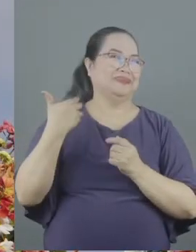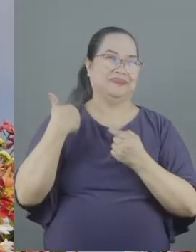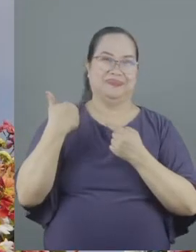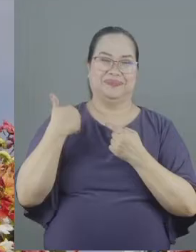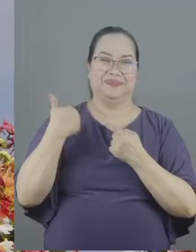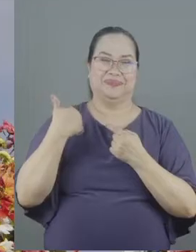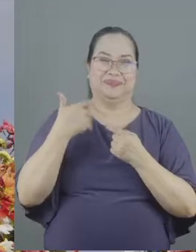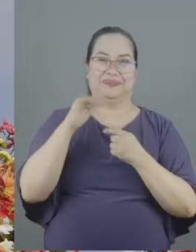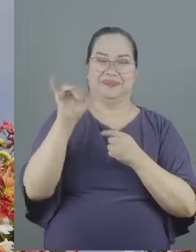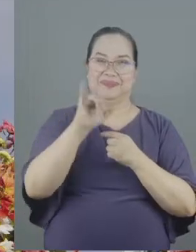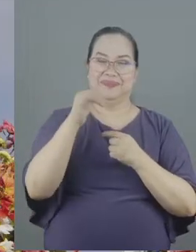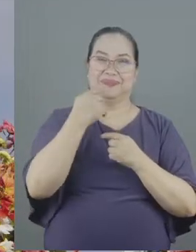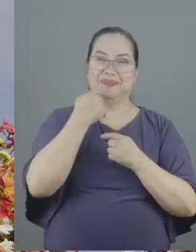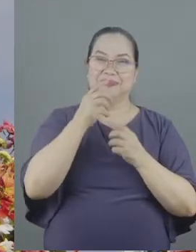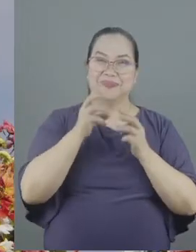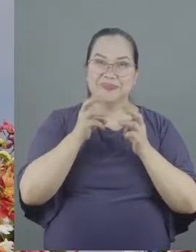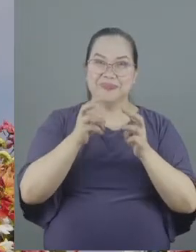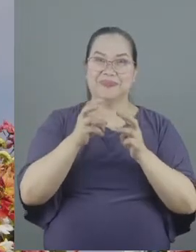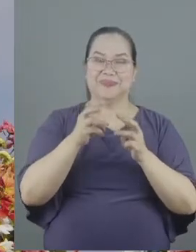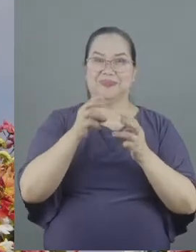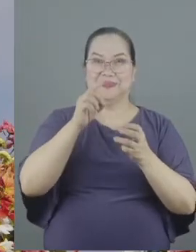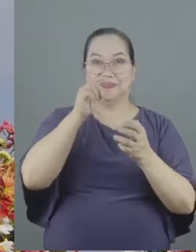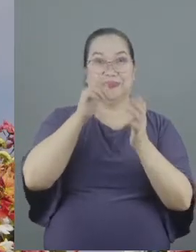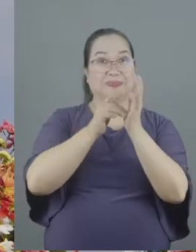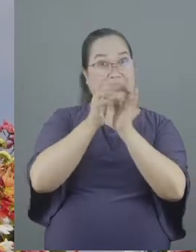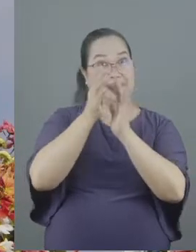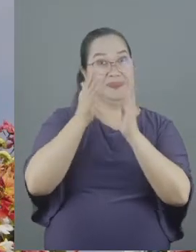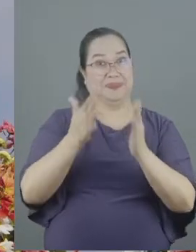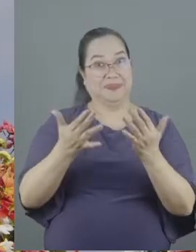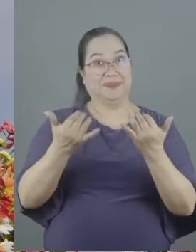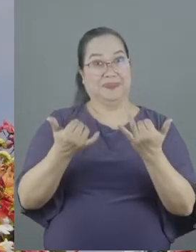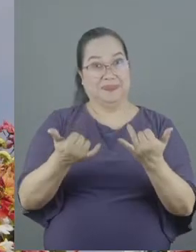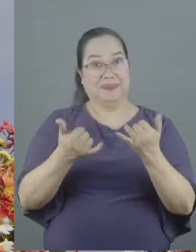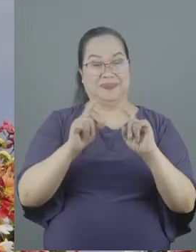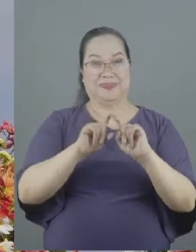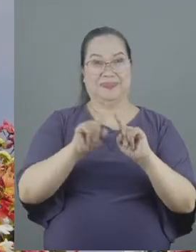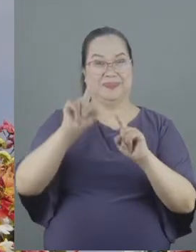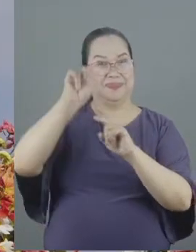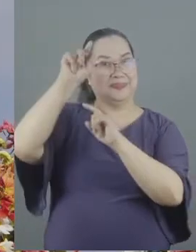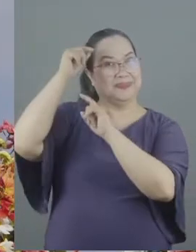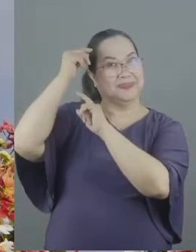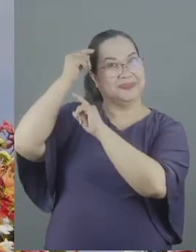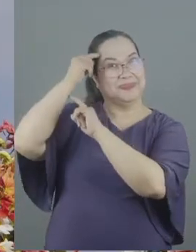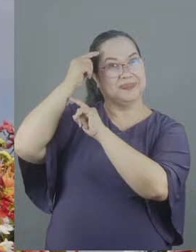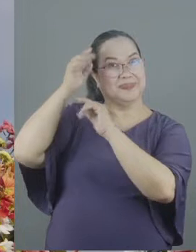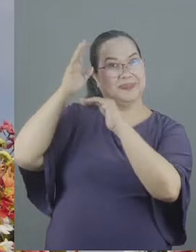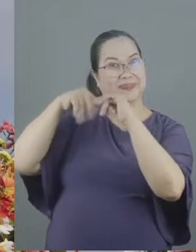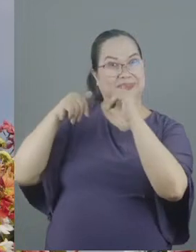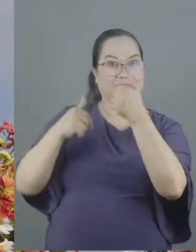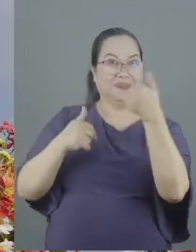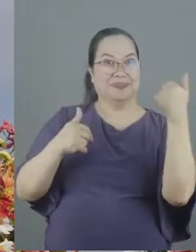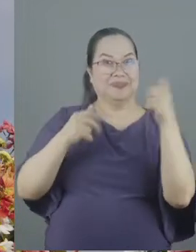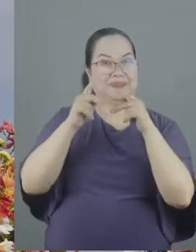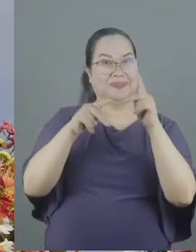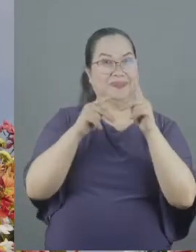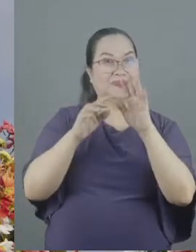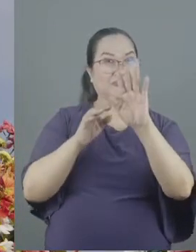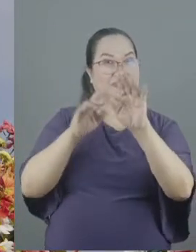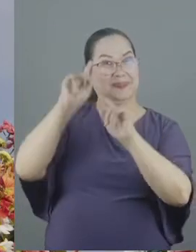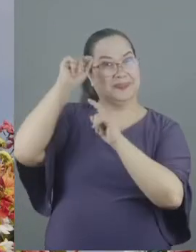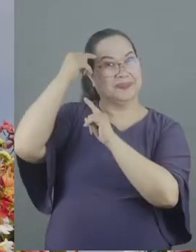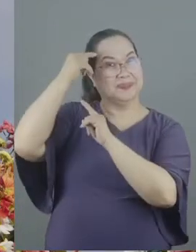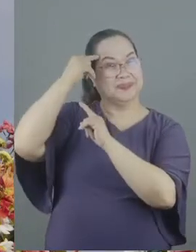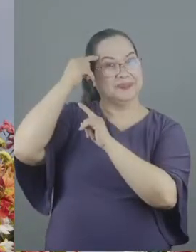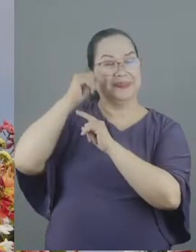in the same way there are believers today who are of a different political stripe than others but your politics does